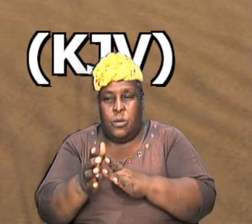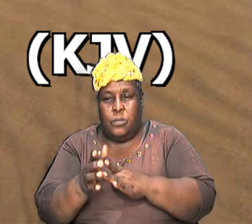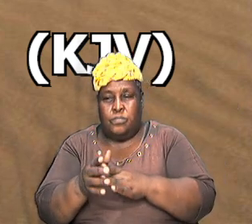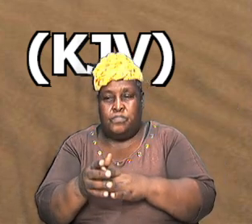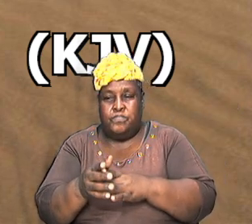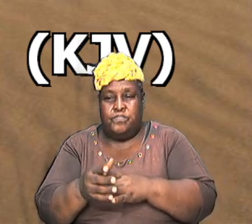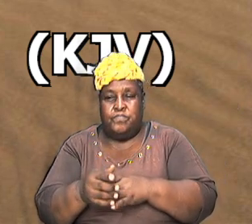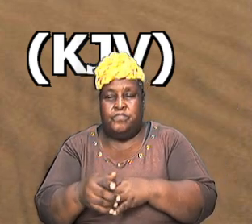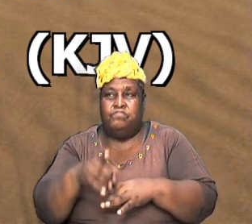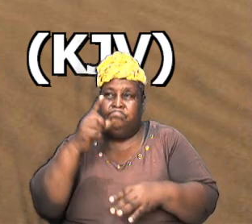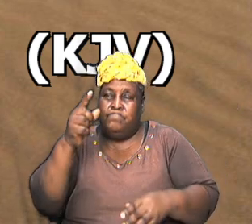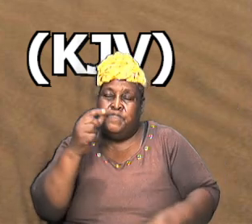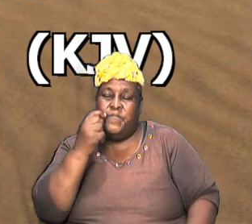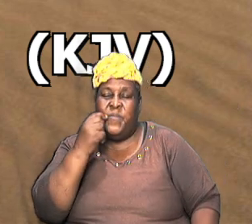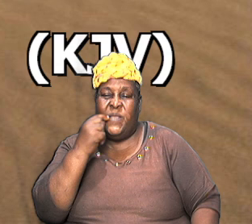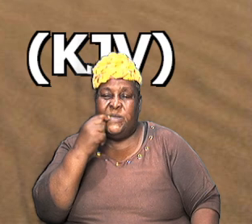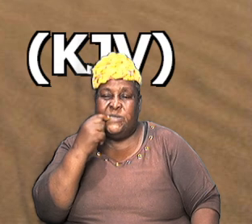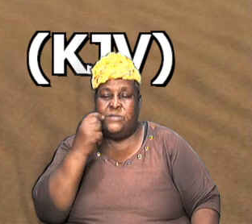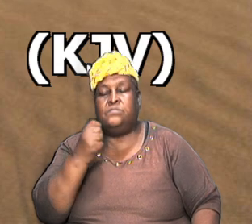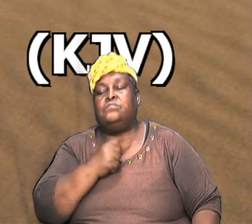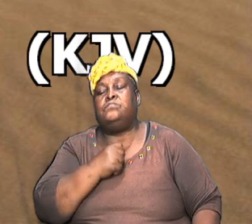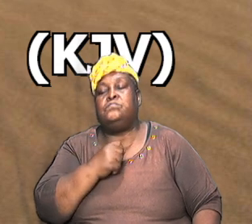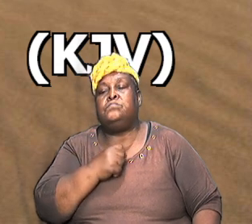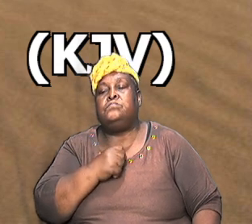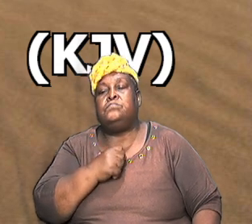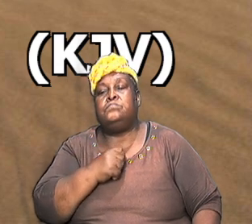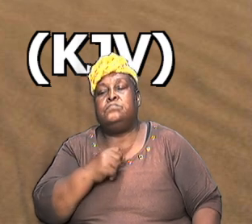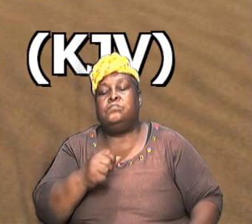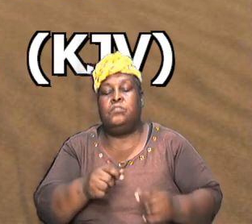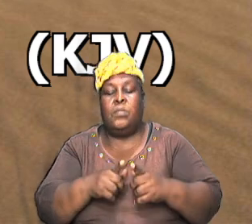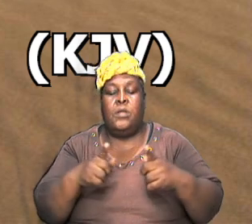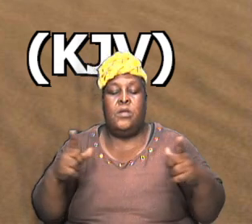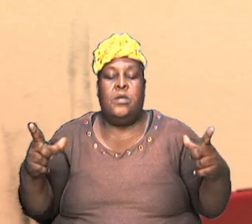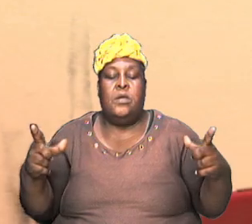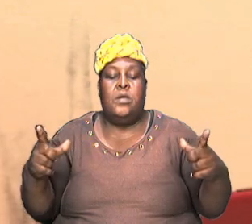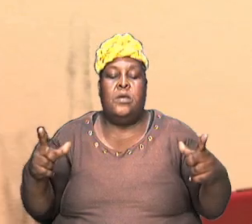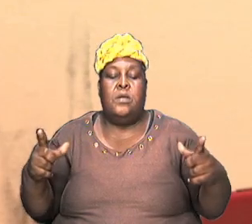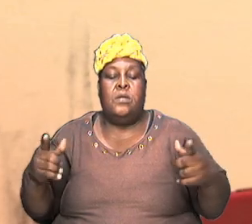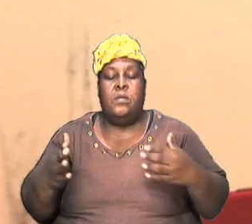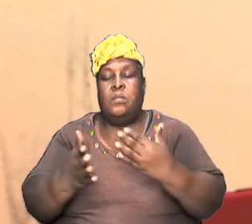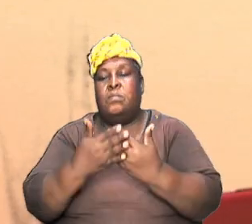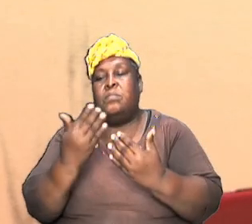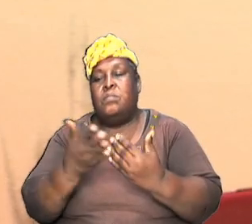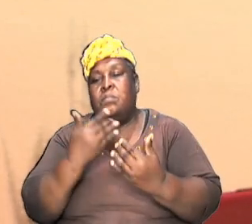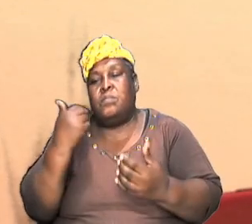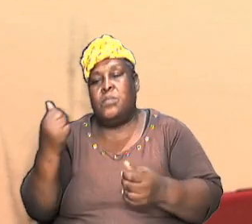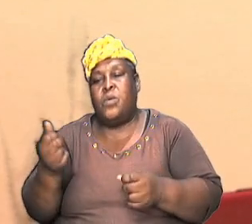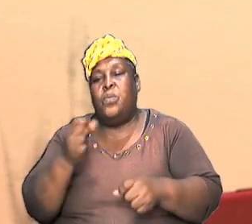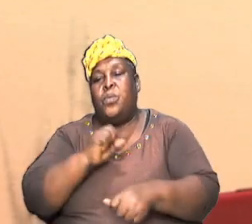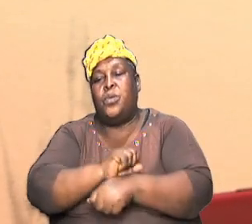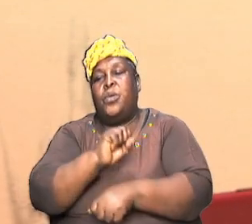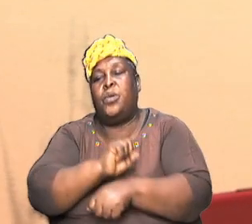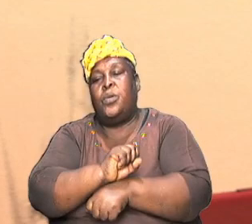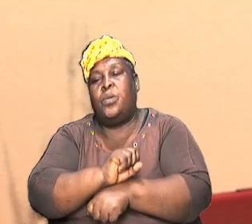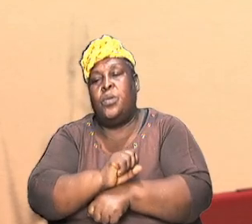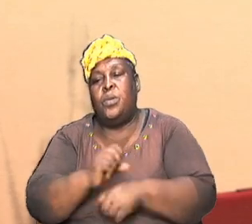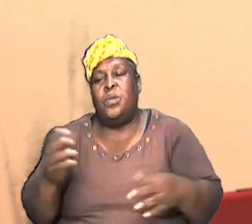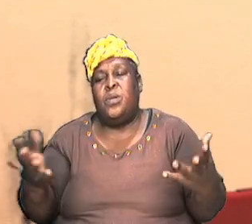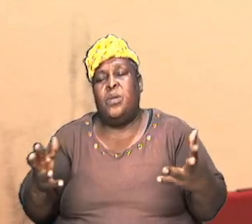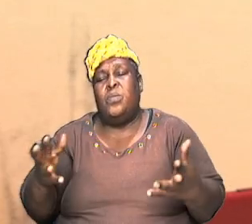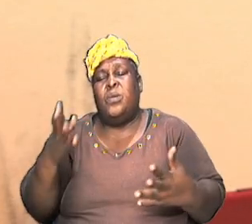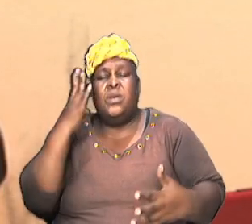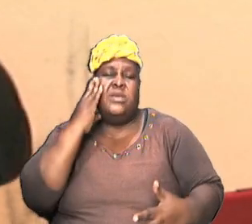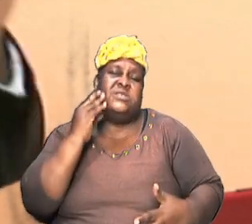is in a serious a large and a significant role and what we are